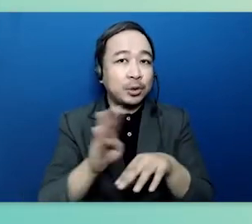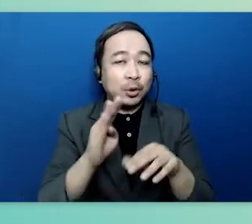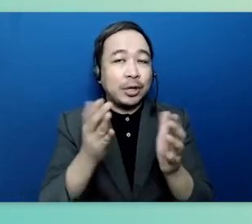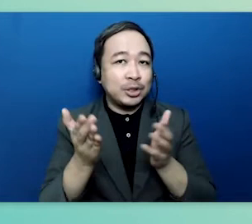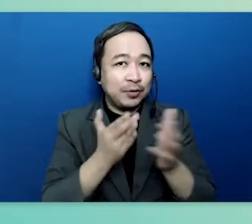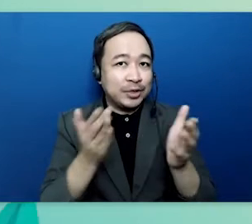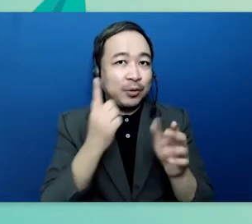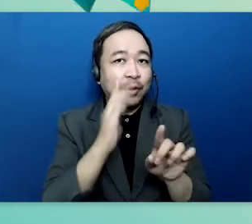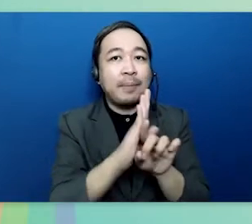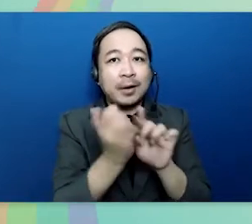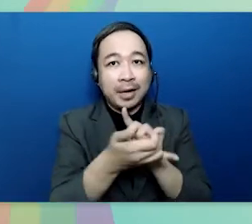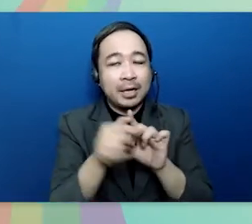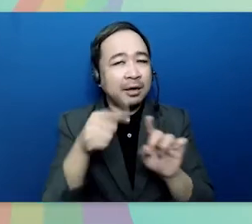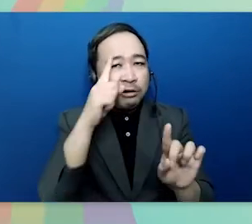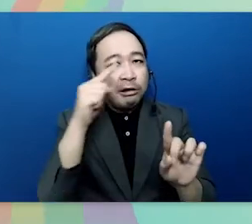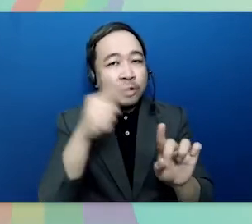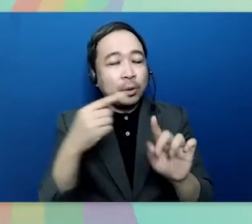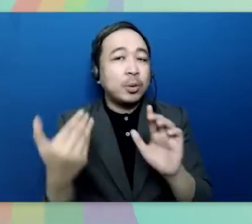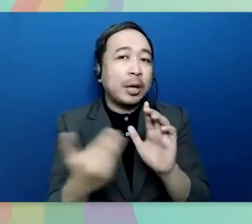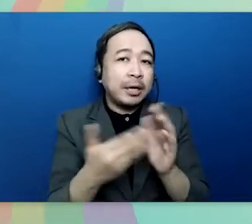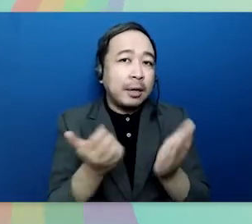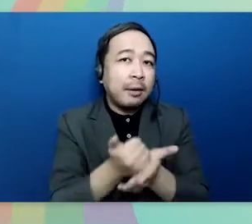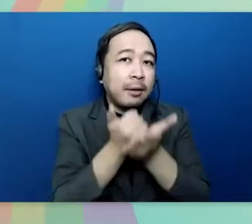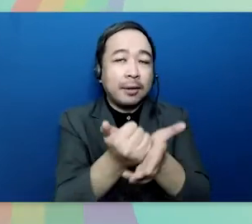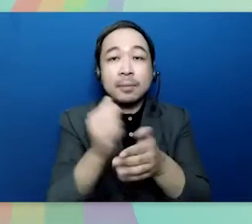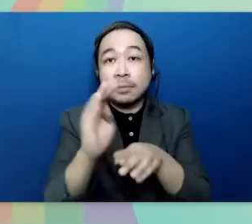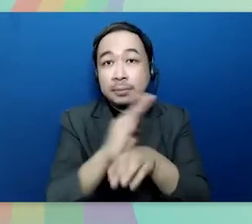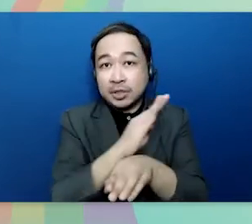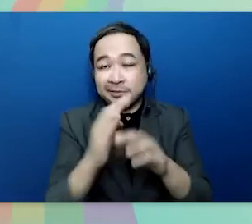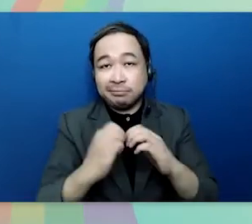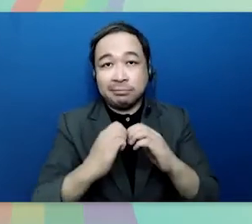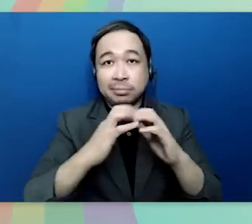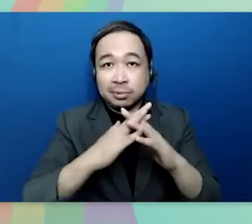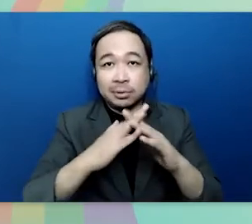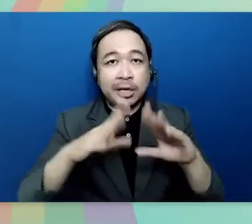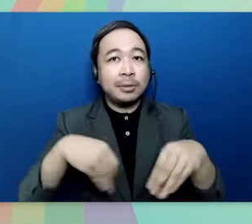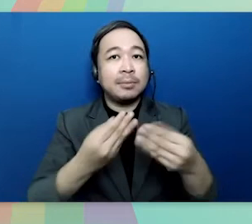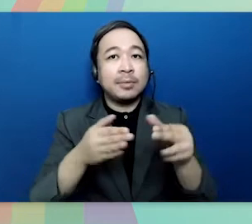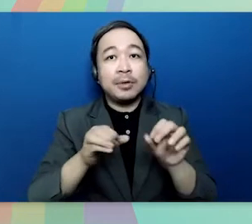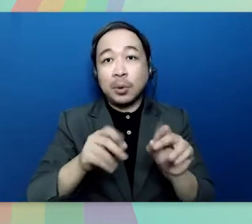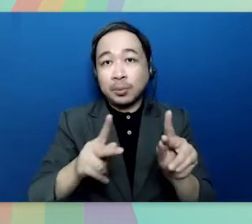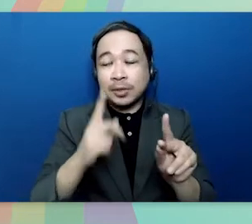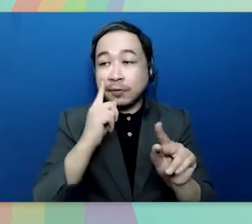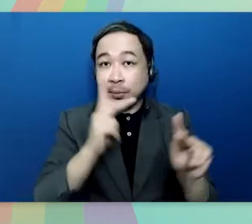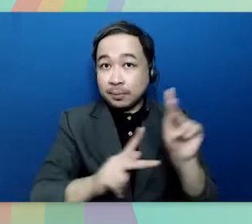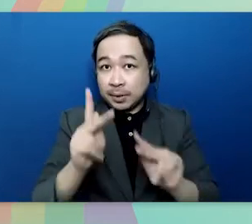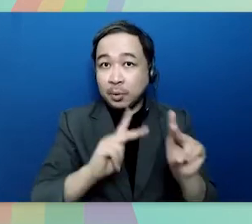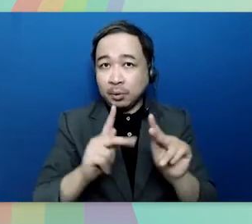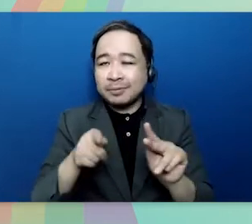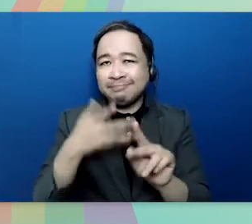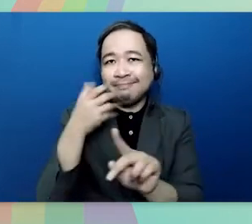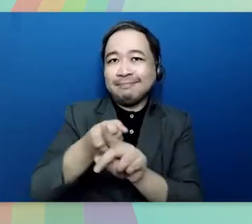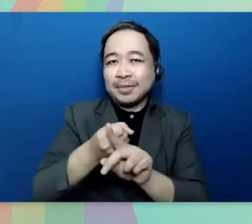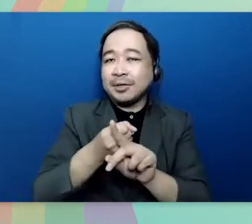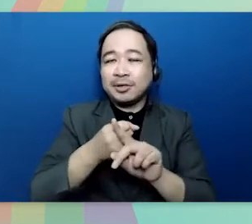barangay this is intended to restart businesses and provide opportunities for people